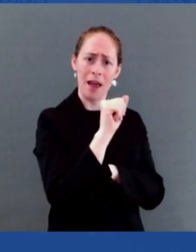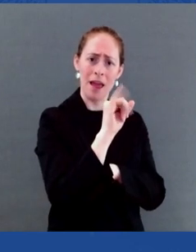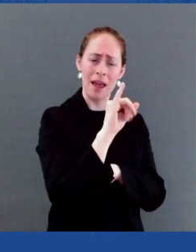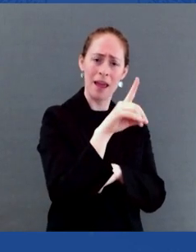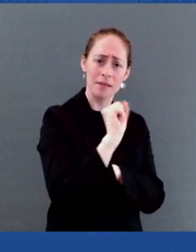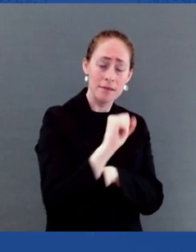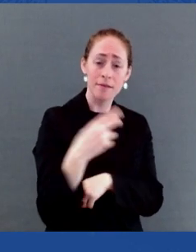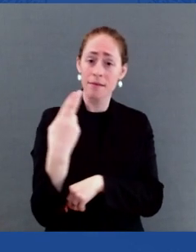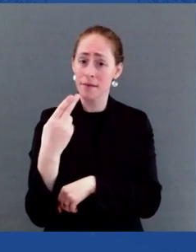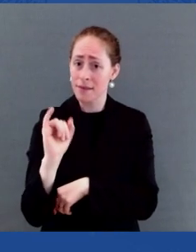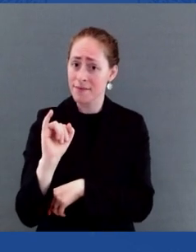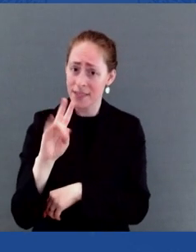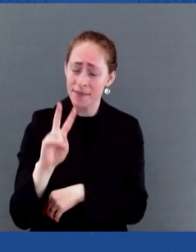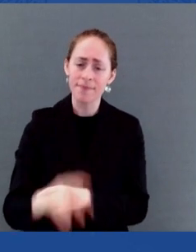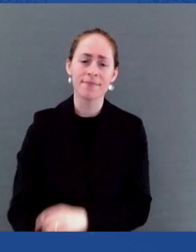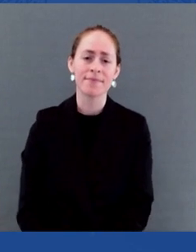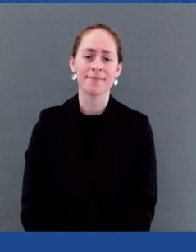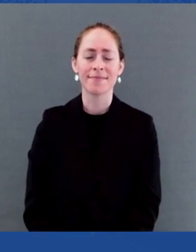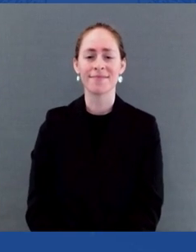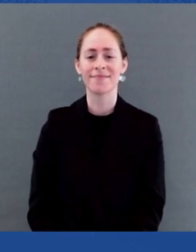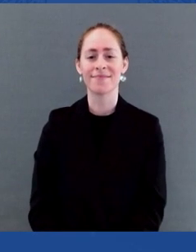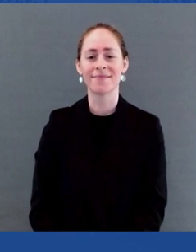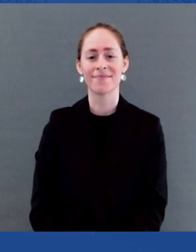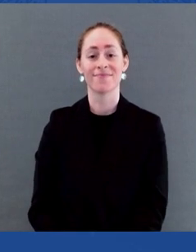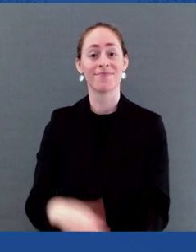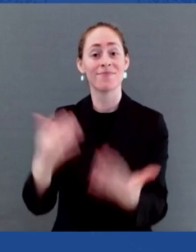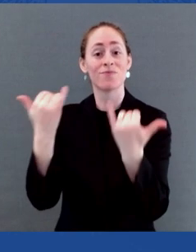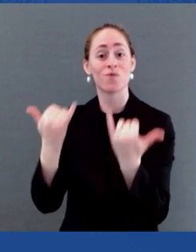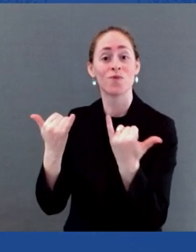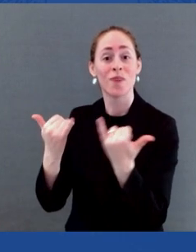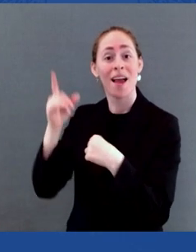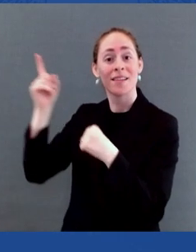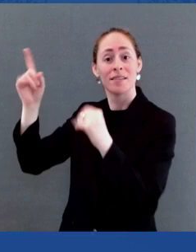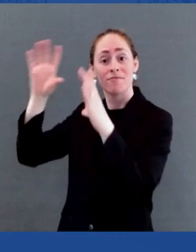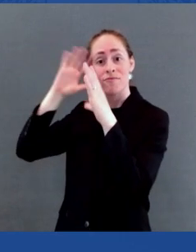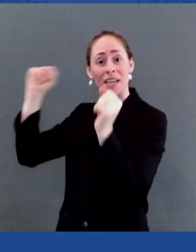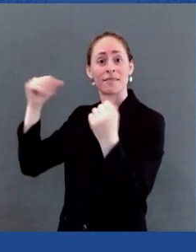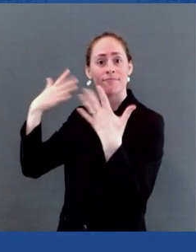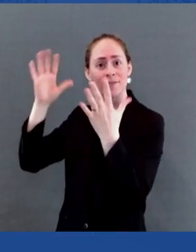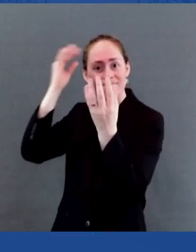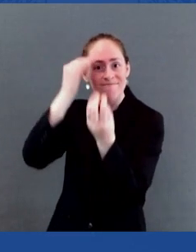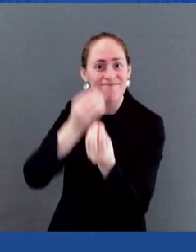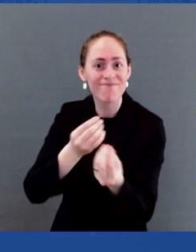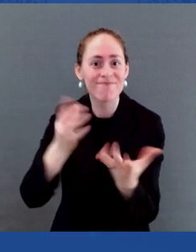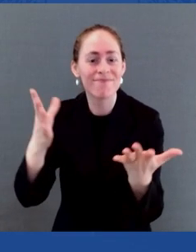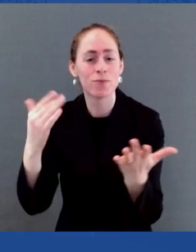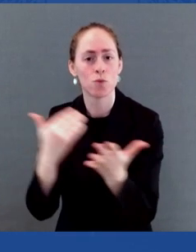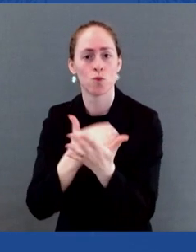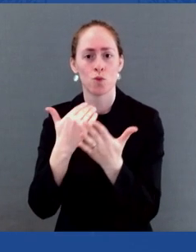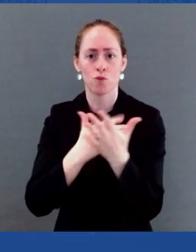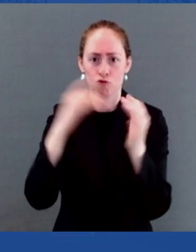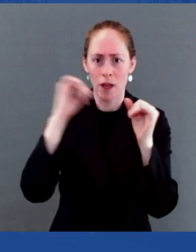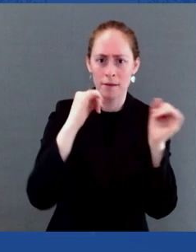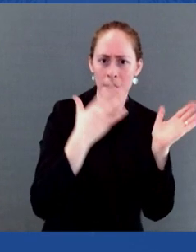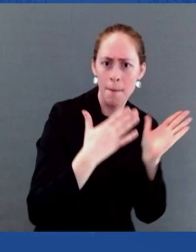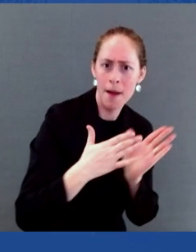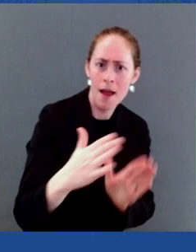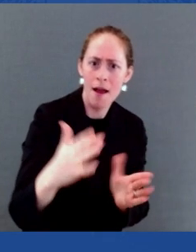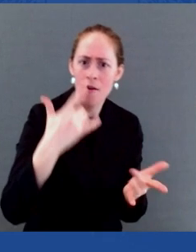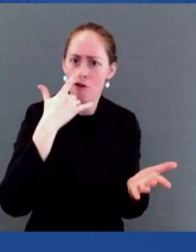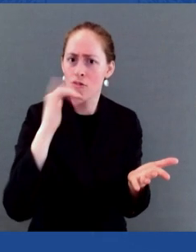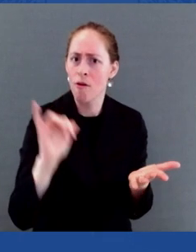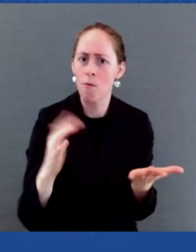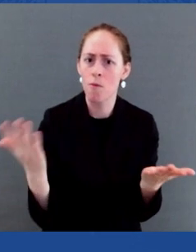today. Over the past few months, HHS has worked together with the White House and other agencies to develop a whole-of-society